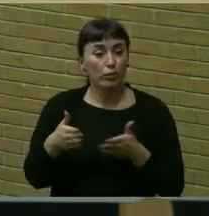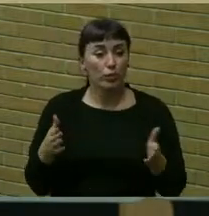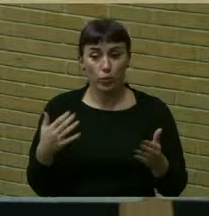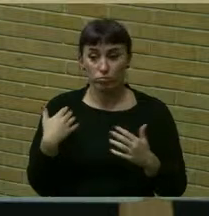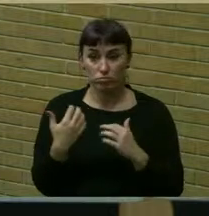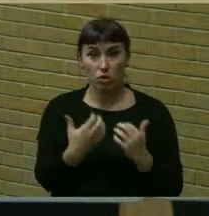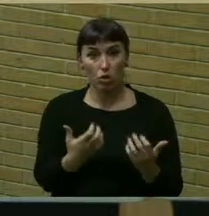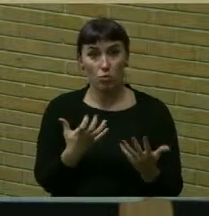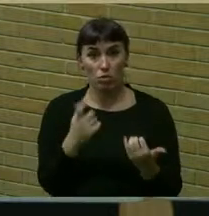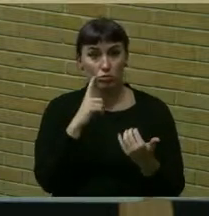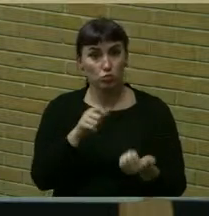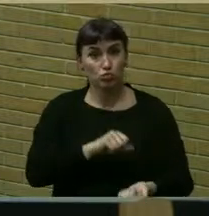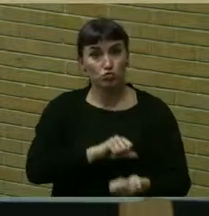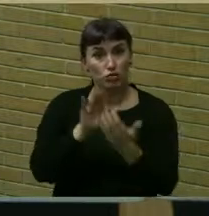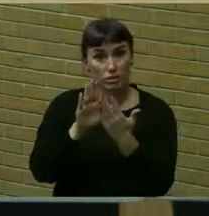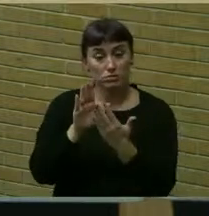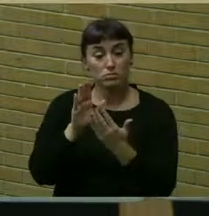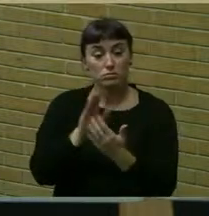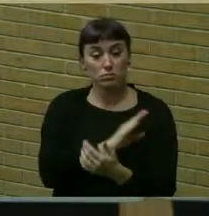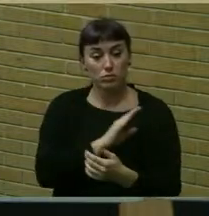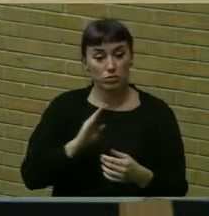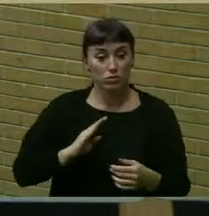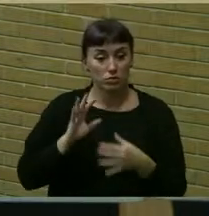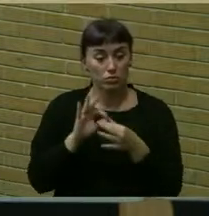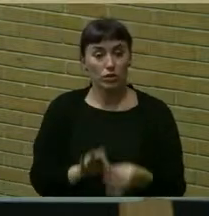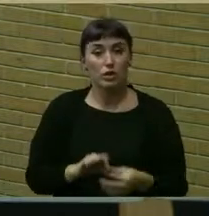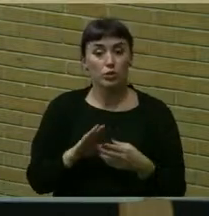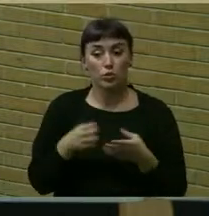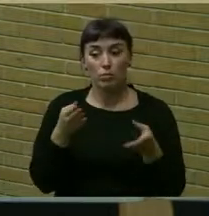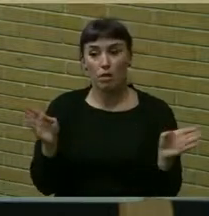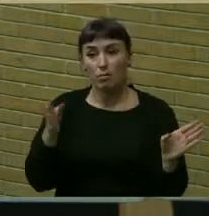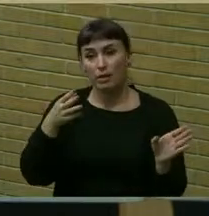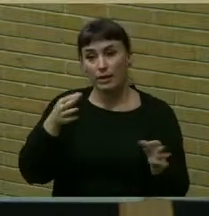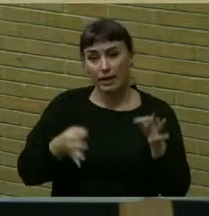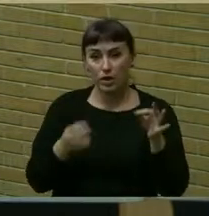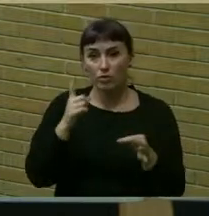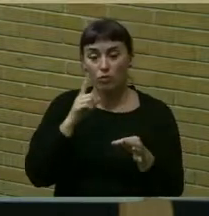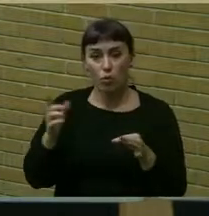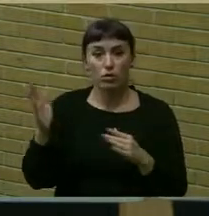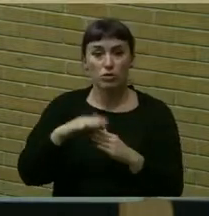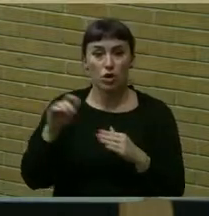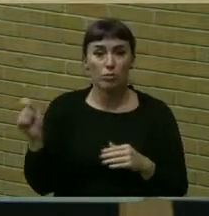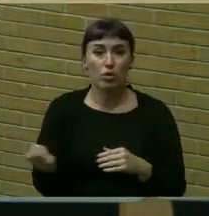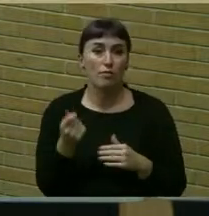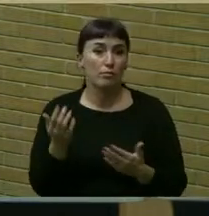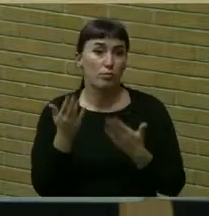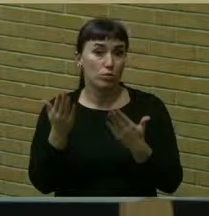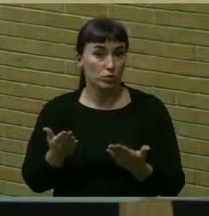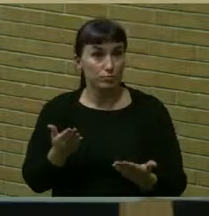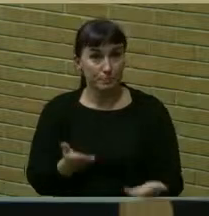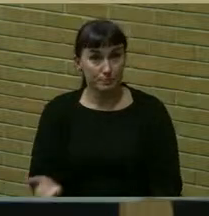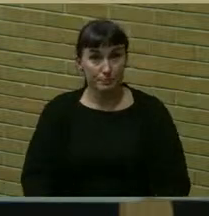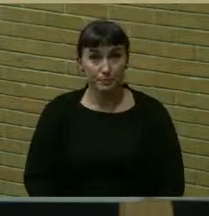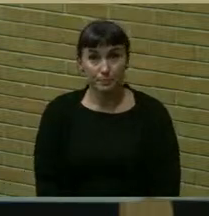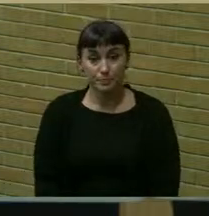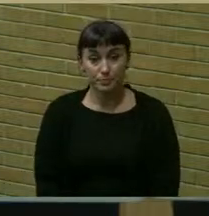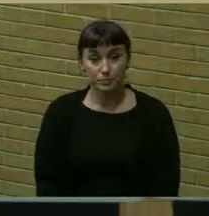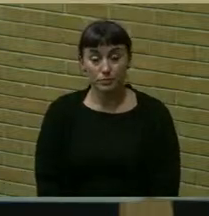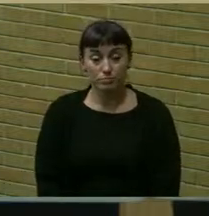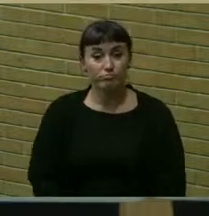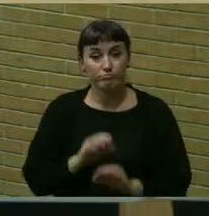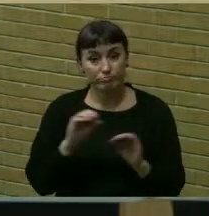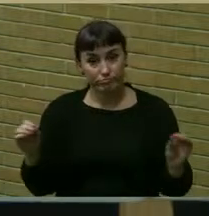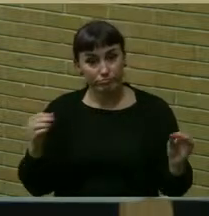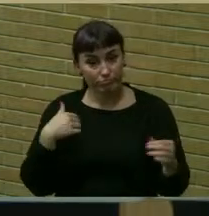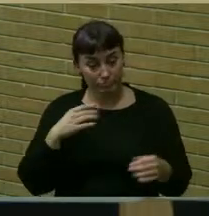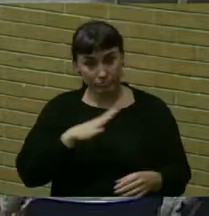that would like to address the town board on the public hearing on the top golf proposal hearing